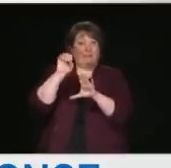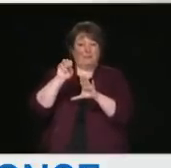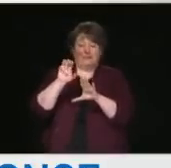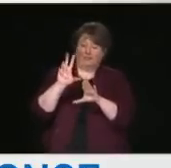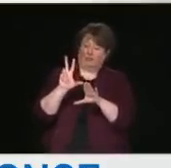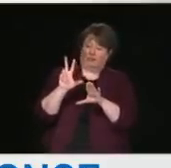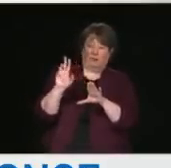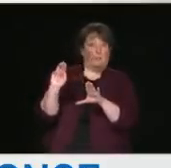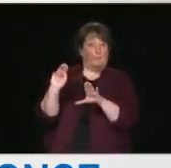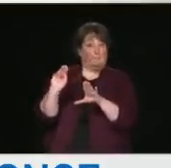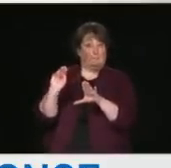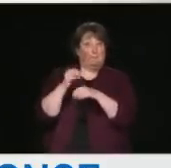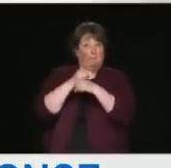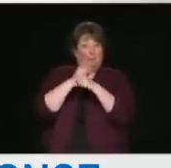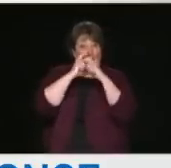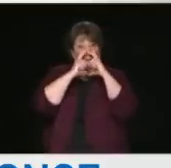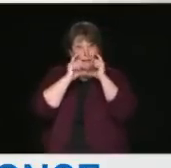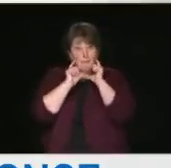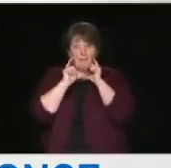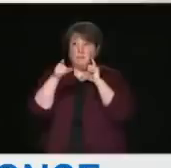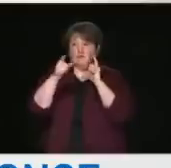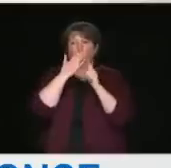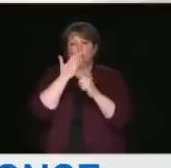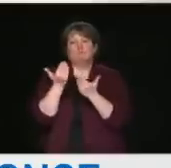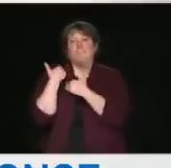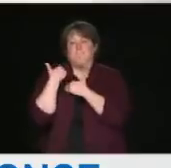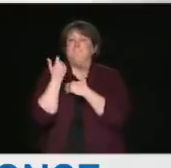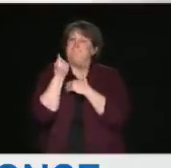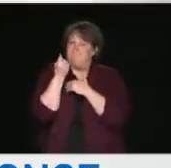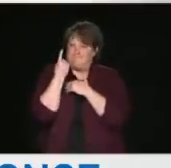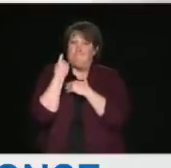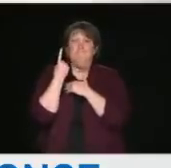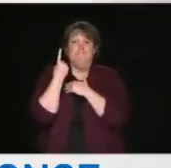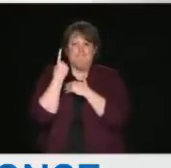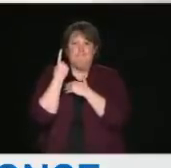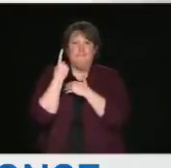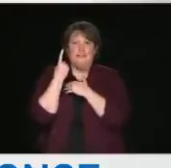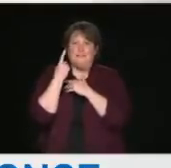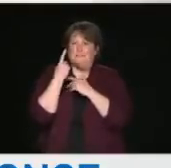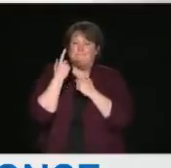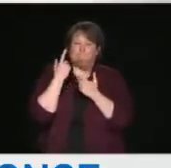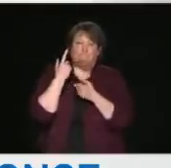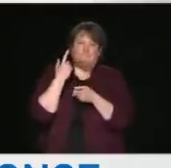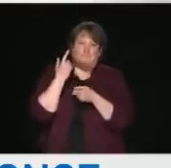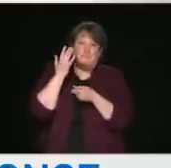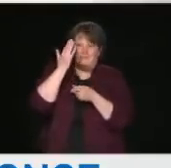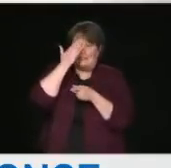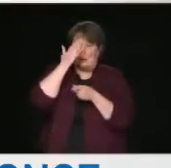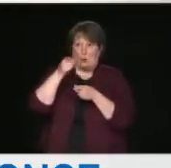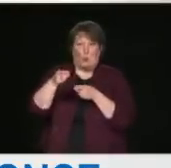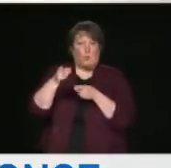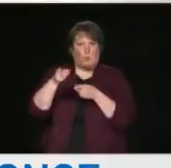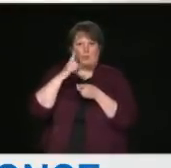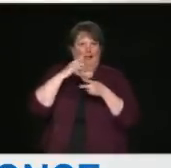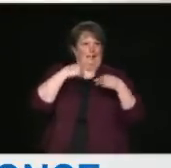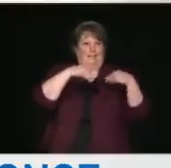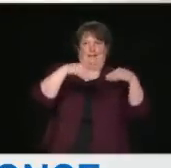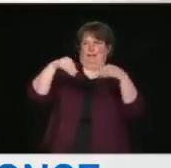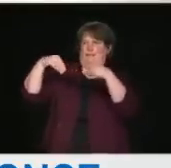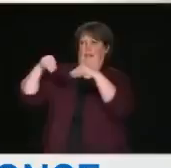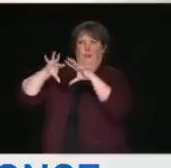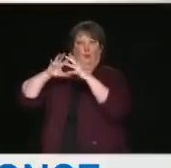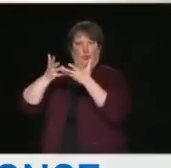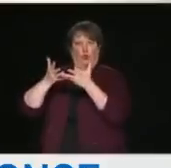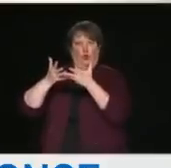position. They understand the very special place they are in right now, and I would really like to commend the